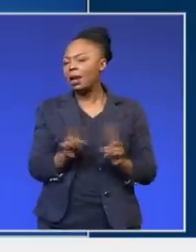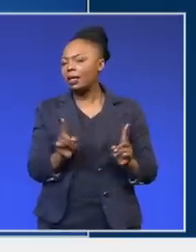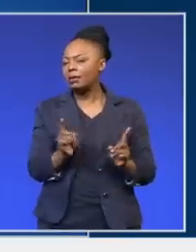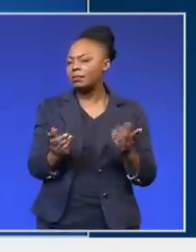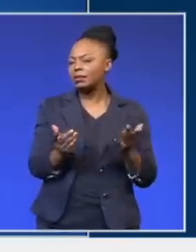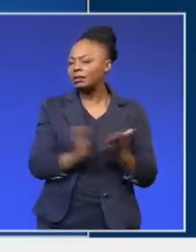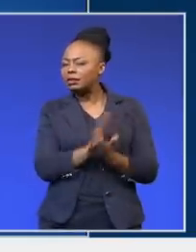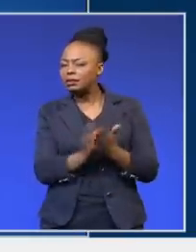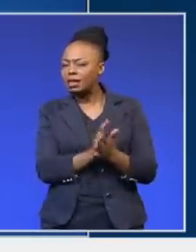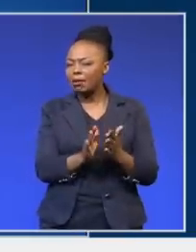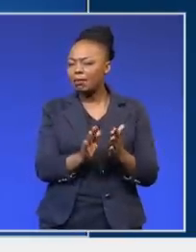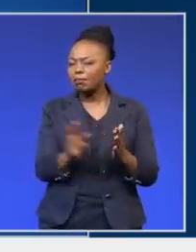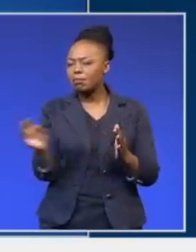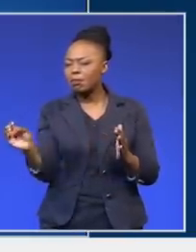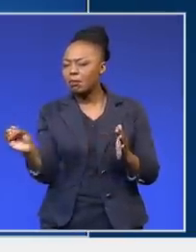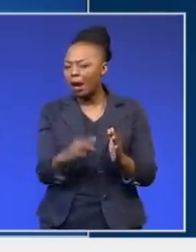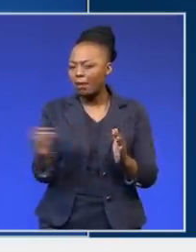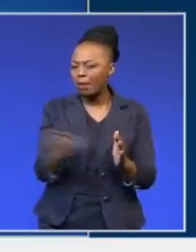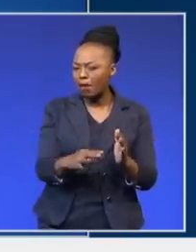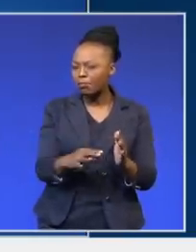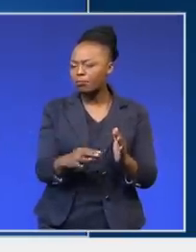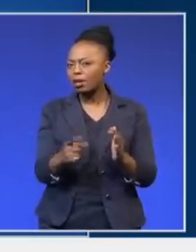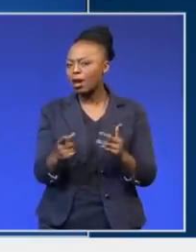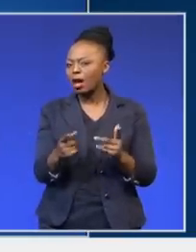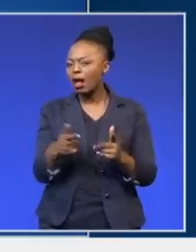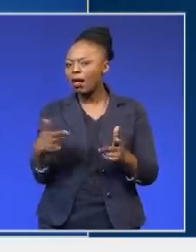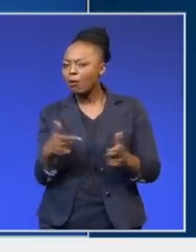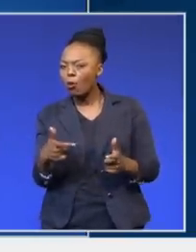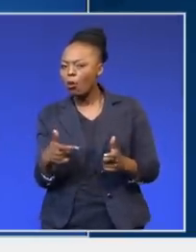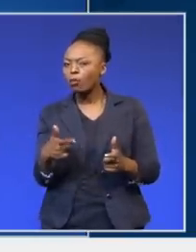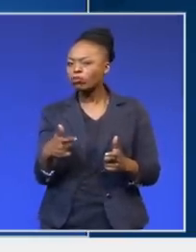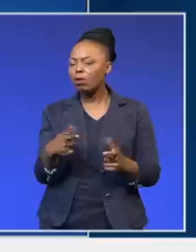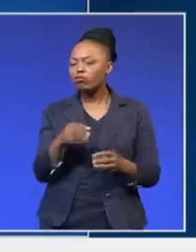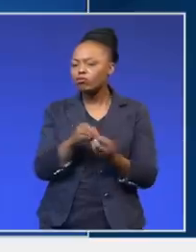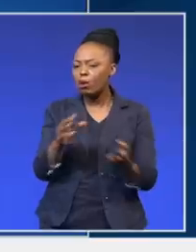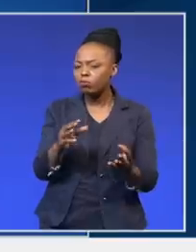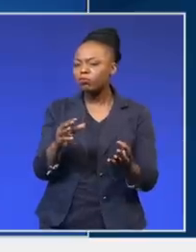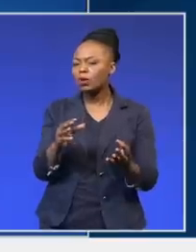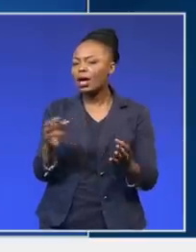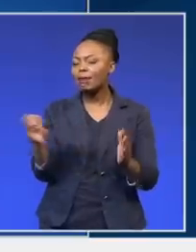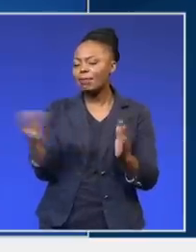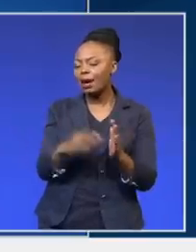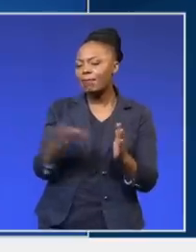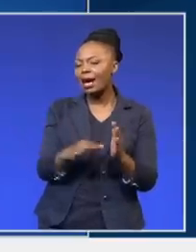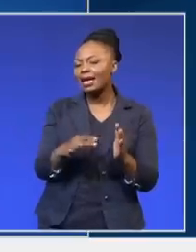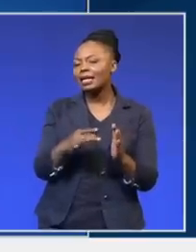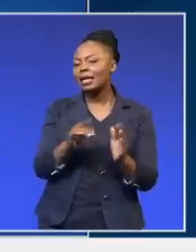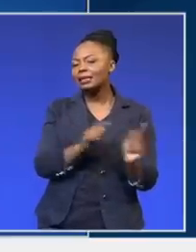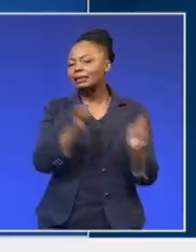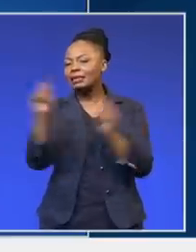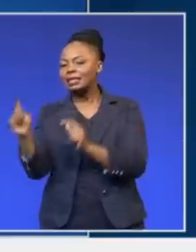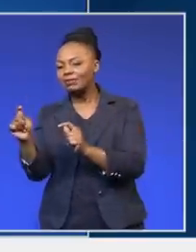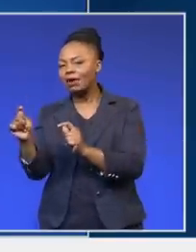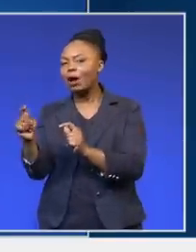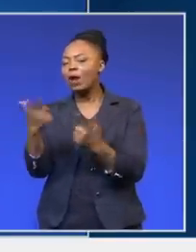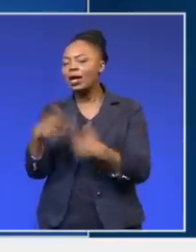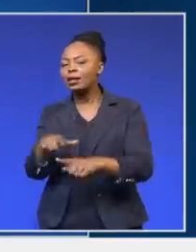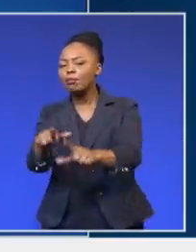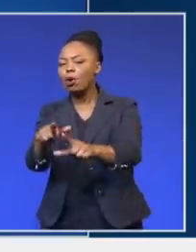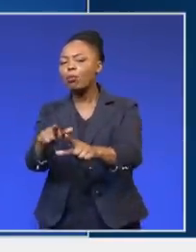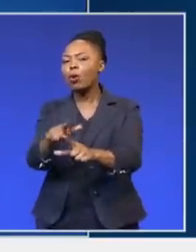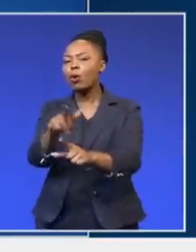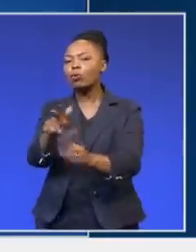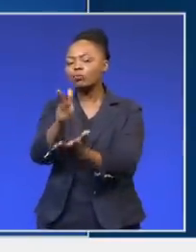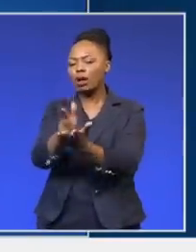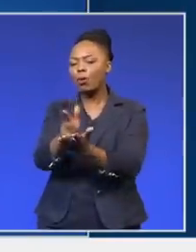of the weapons that was delivered on the Saturday to the ammunition depot in the Popo because those trucks had